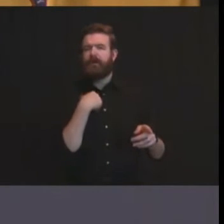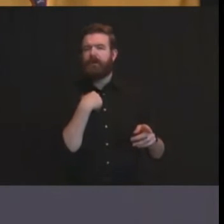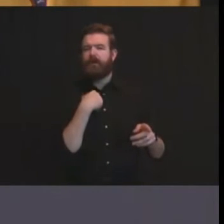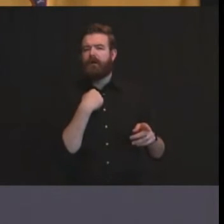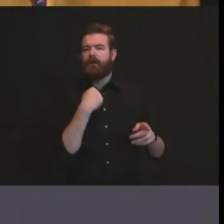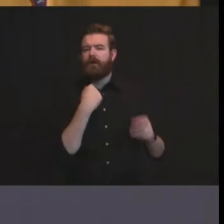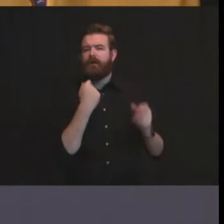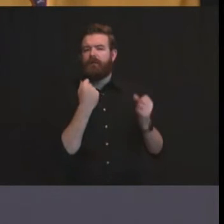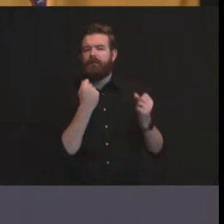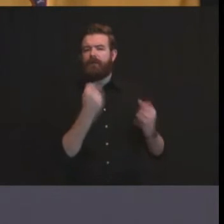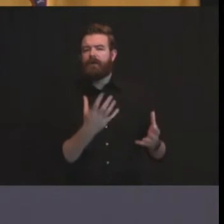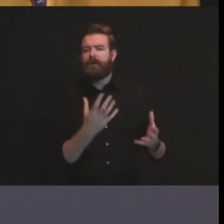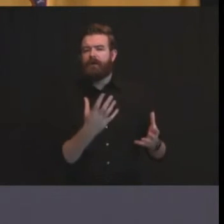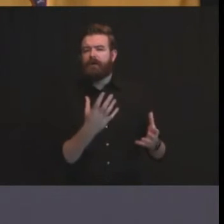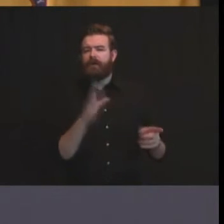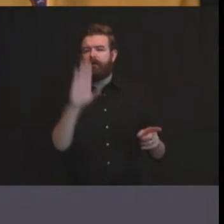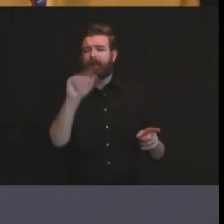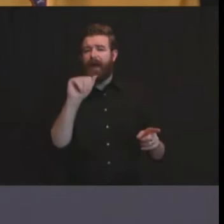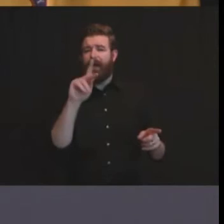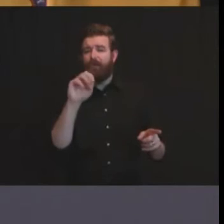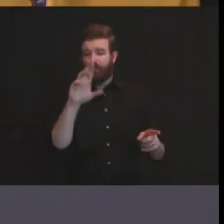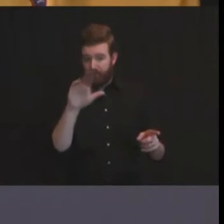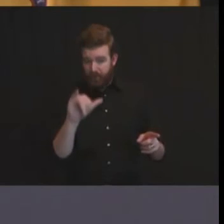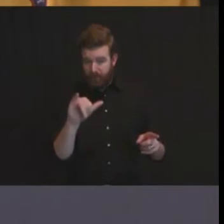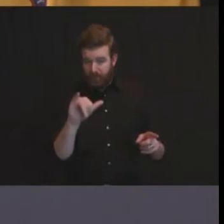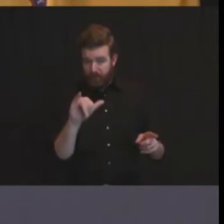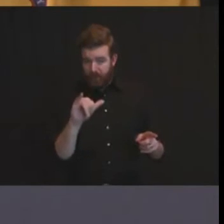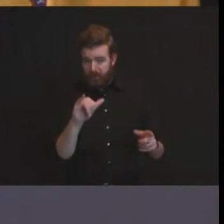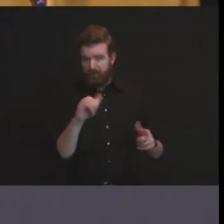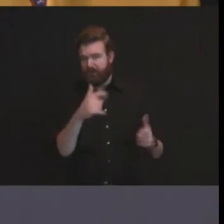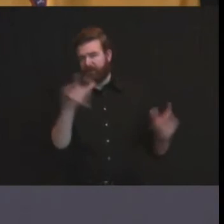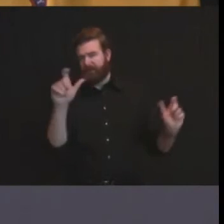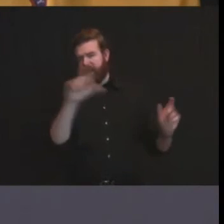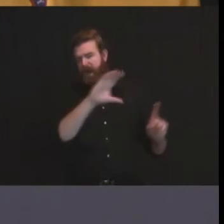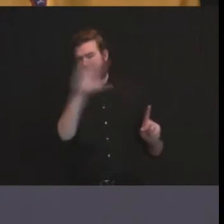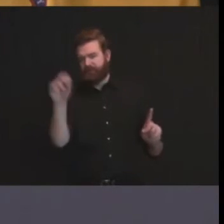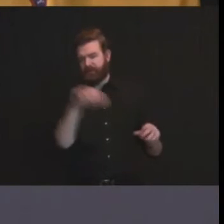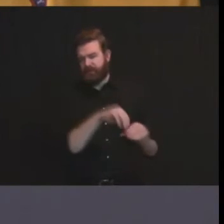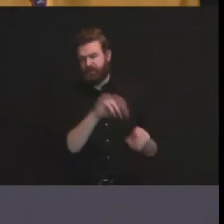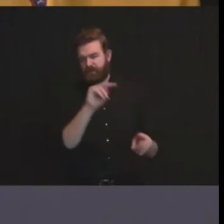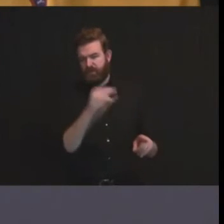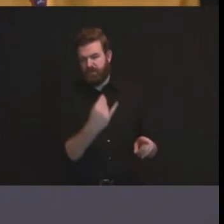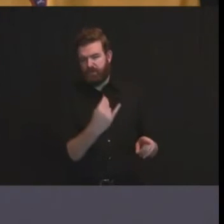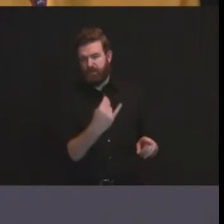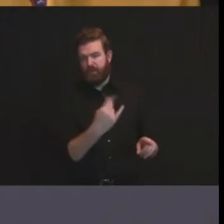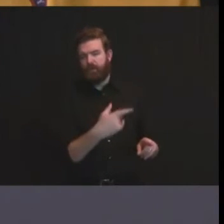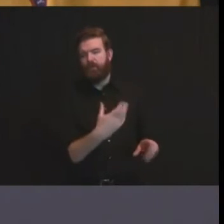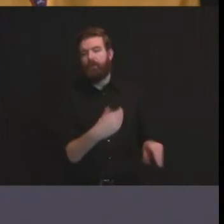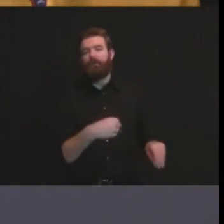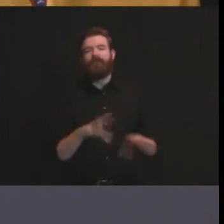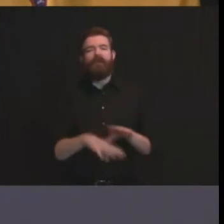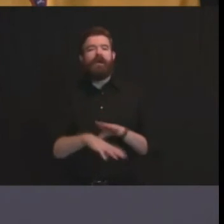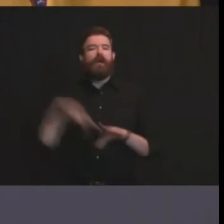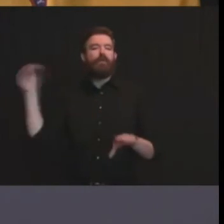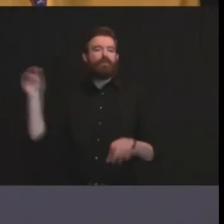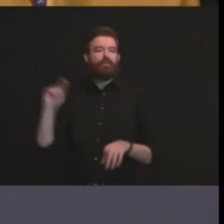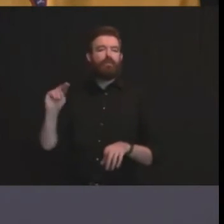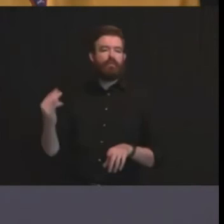locations to to one in each i'm going to make the case that there's no better place to do business than new jersey